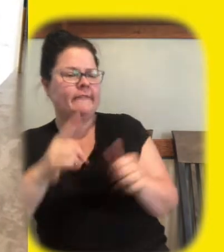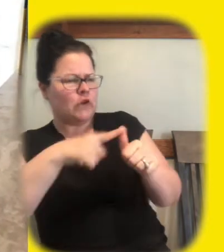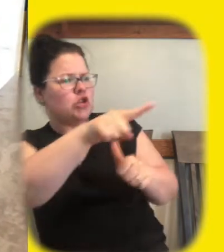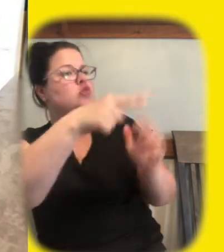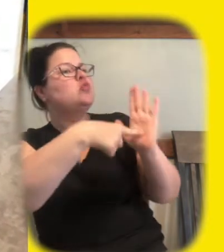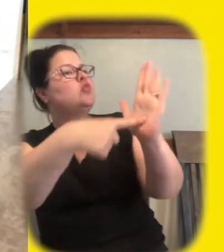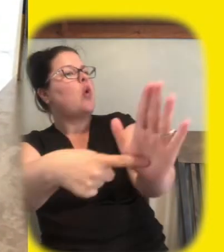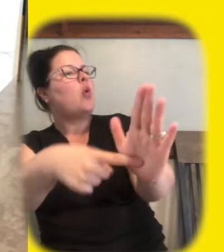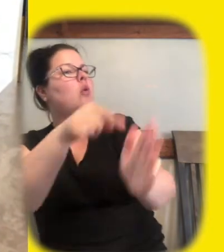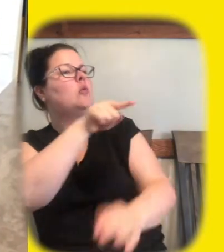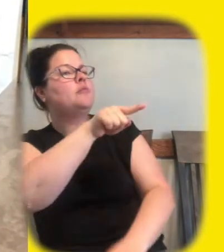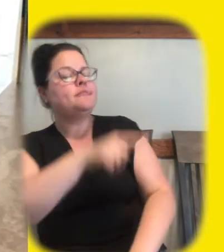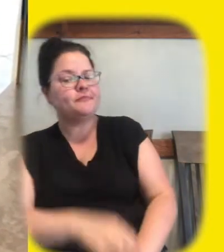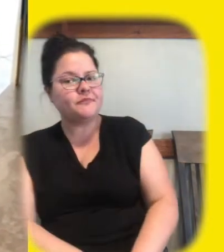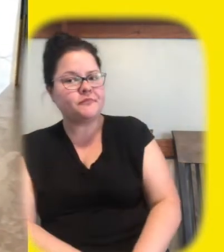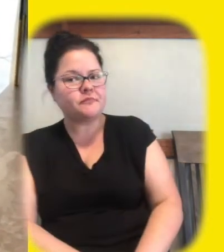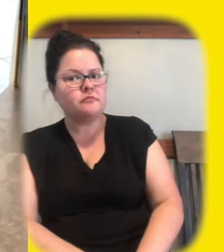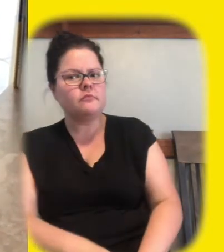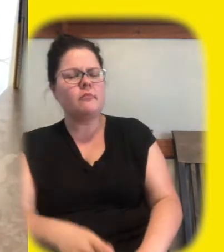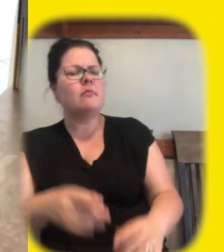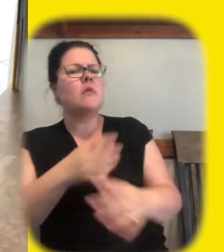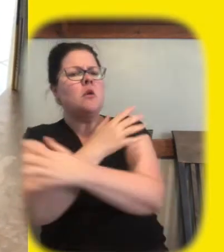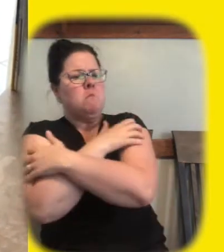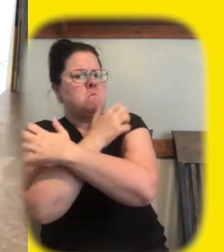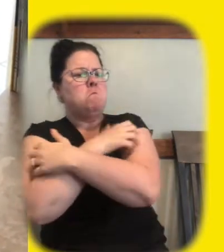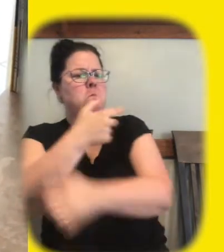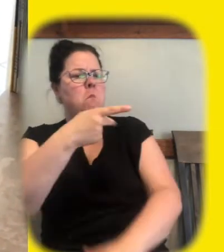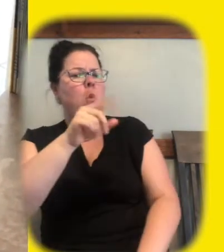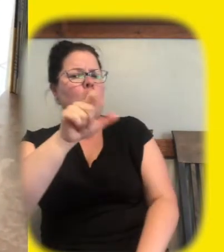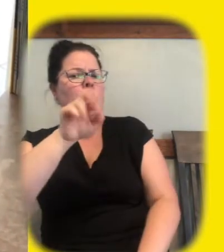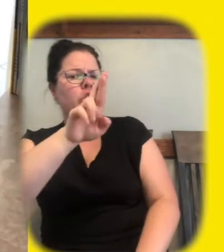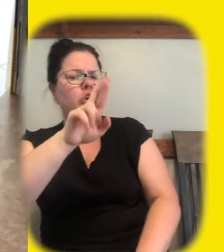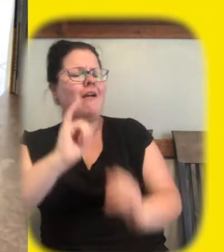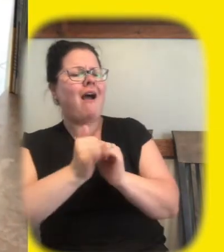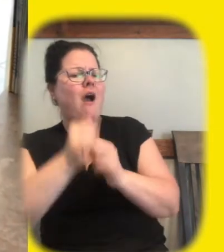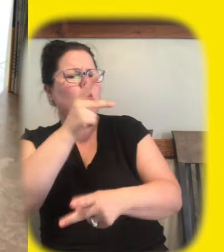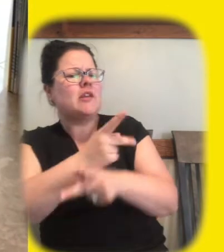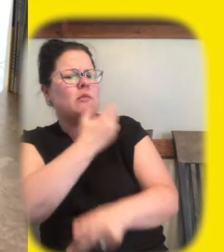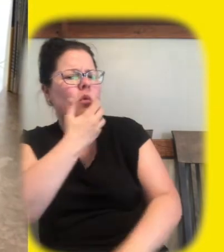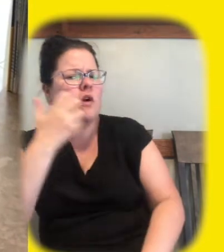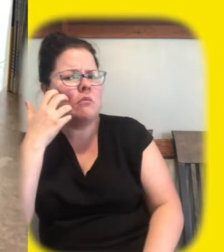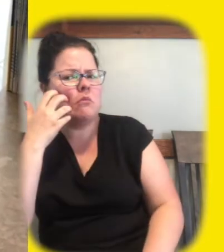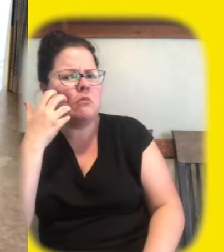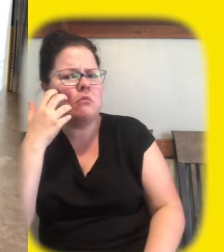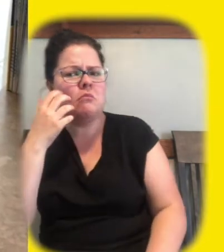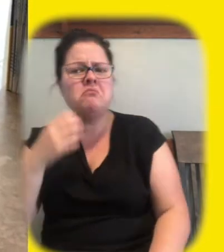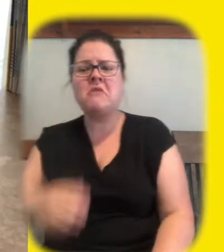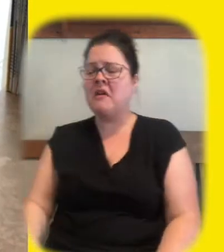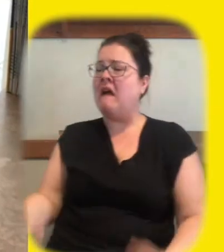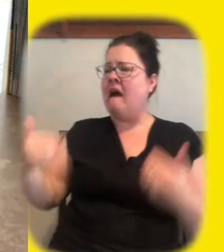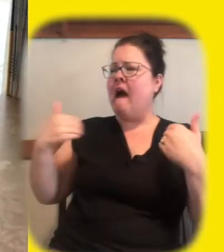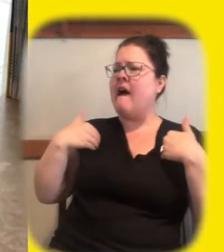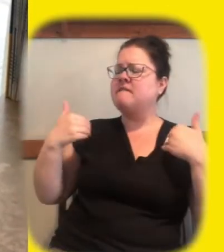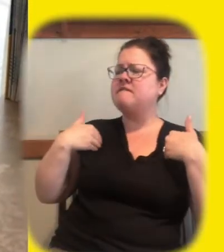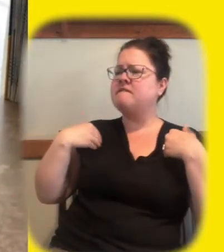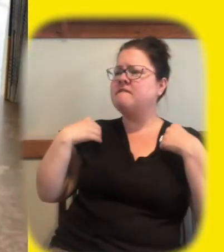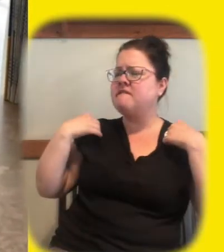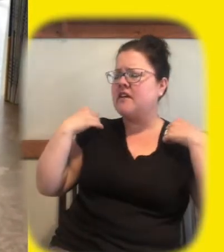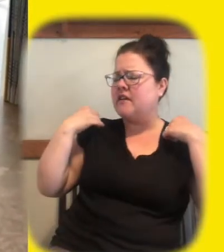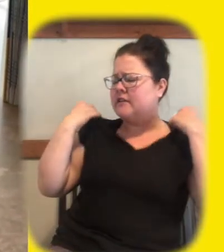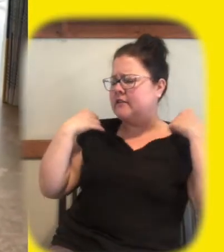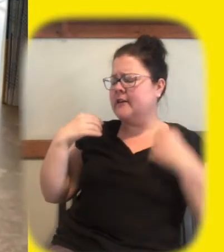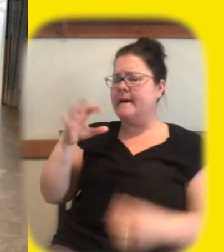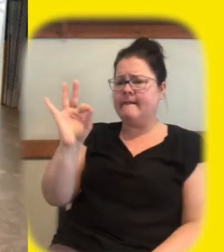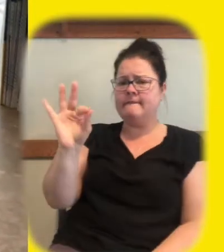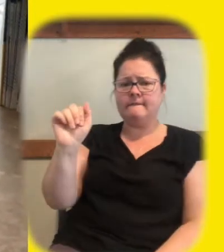simon has something to show everyone how do polar bears keep warm they have an 11 centimeter